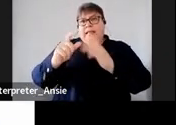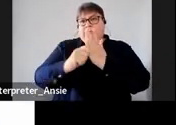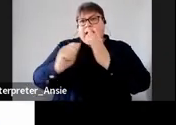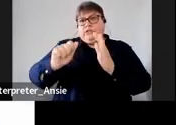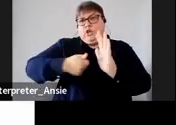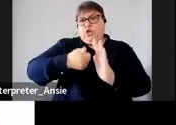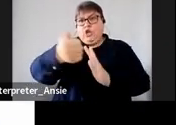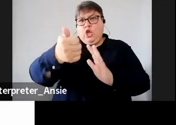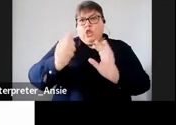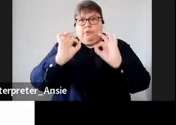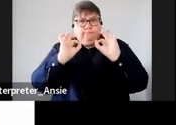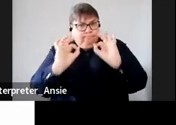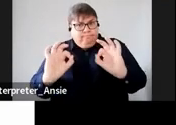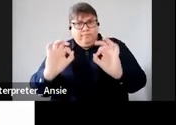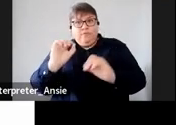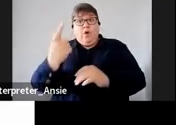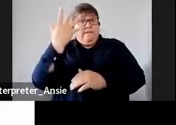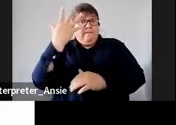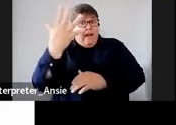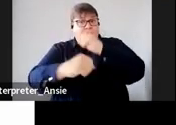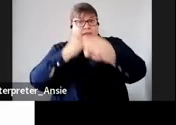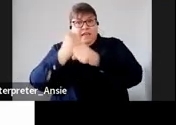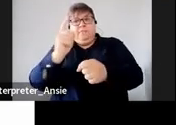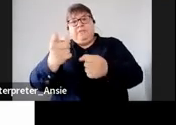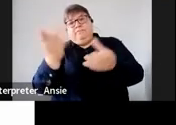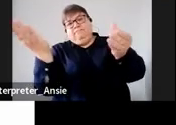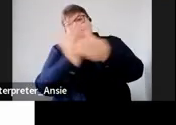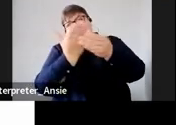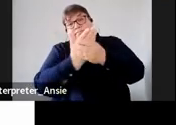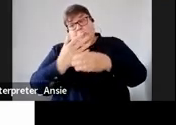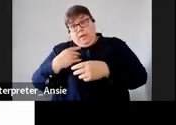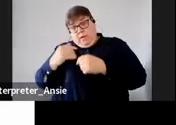be kept for a period of five years from the date of submission of the tax return